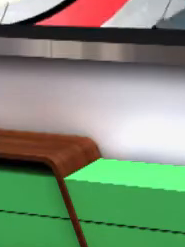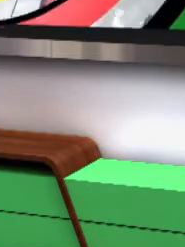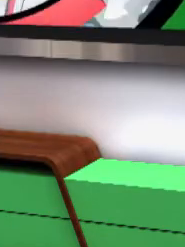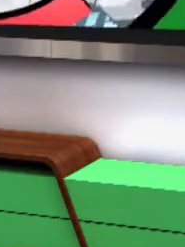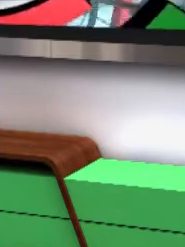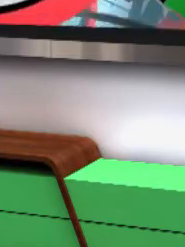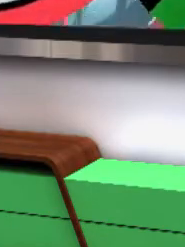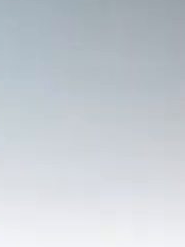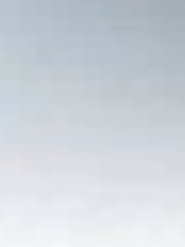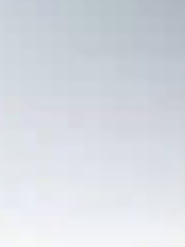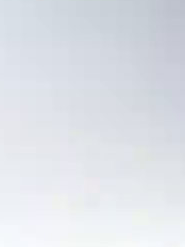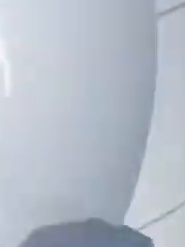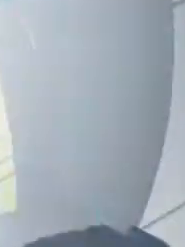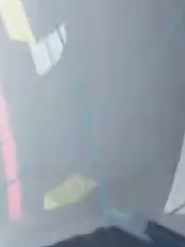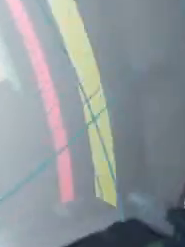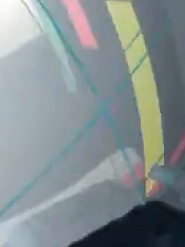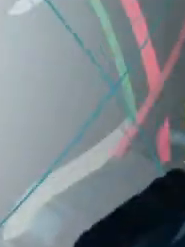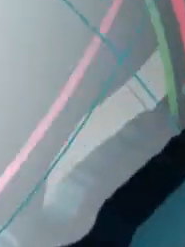Easter weekend. Bye-bye.